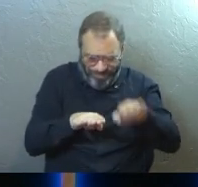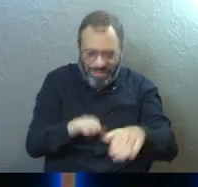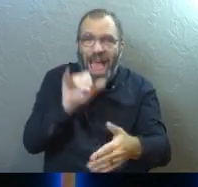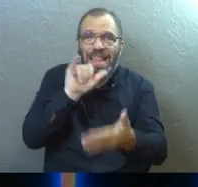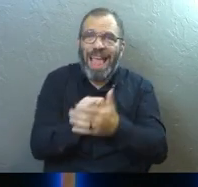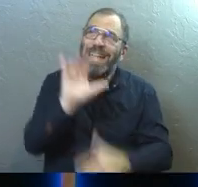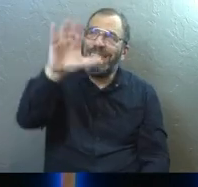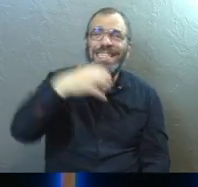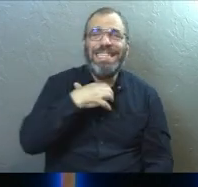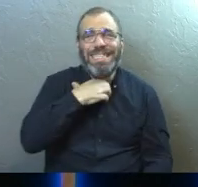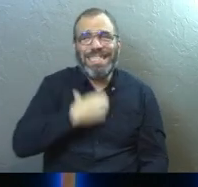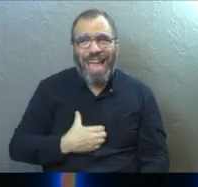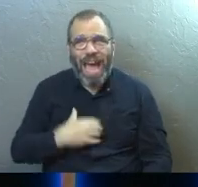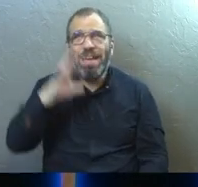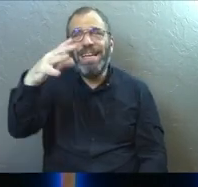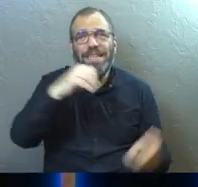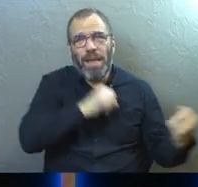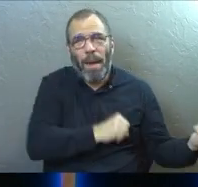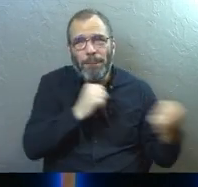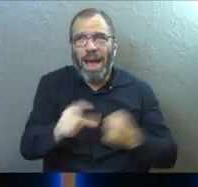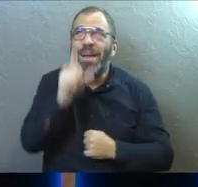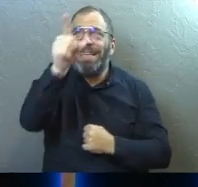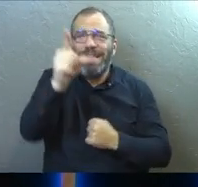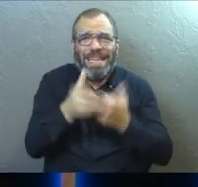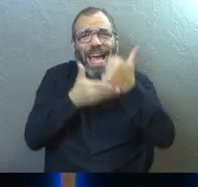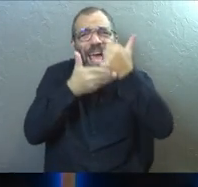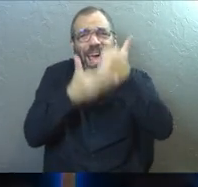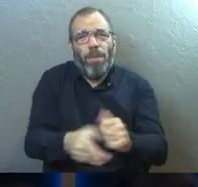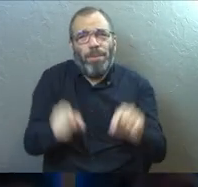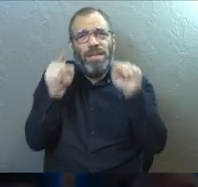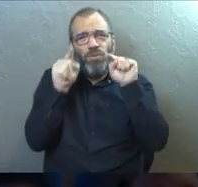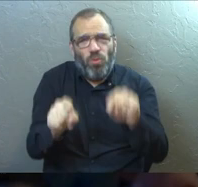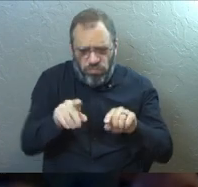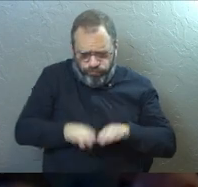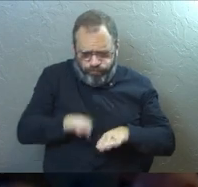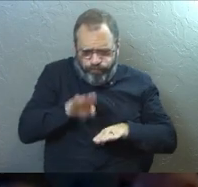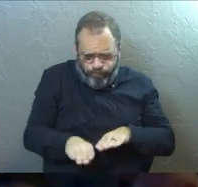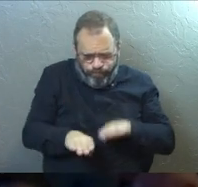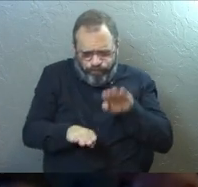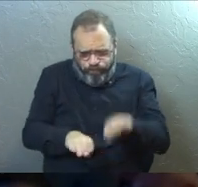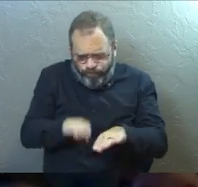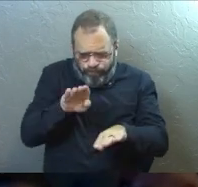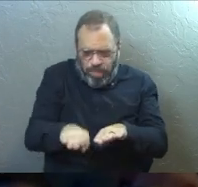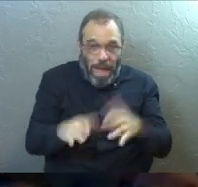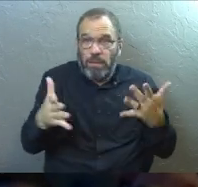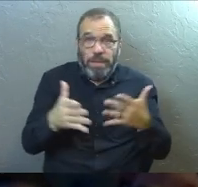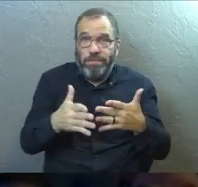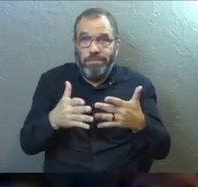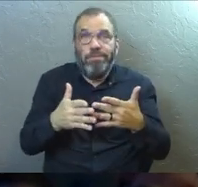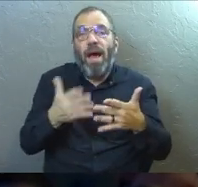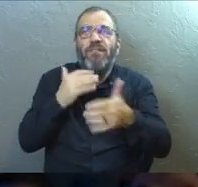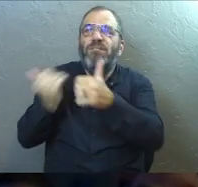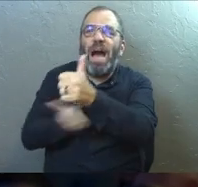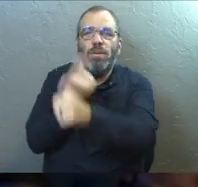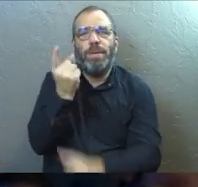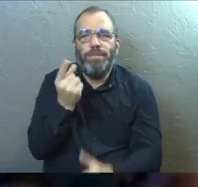That's the desire and the power. God is going to be there helping you every single step of the way. Actually follow him.